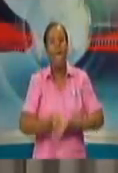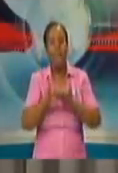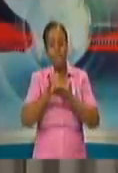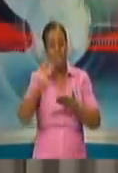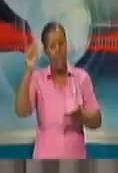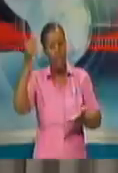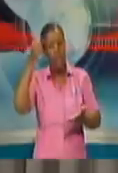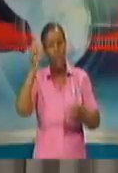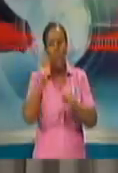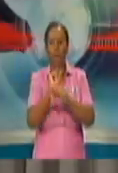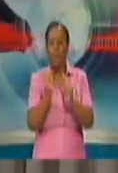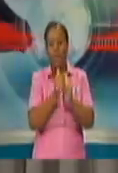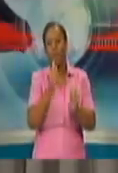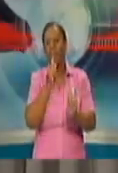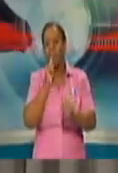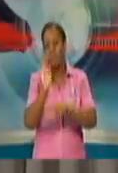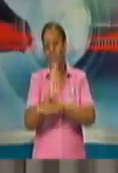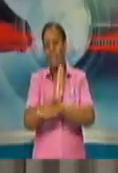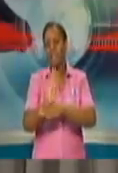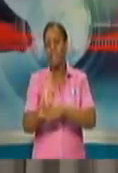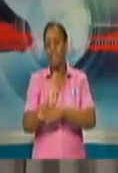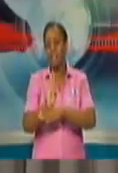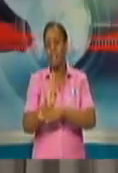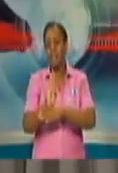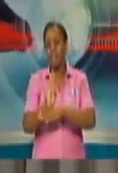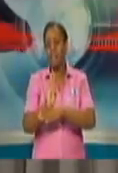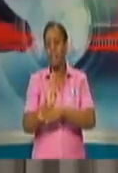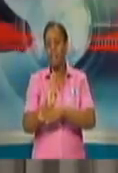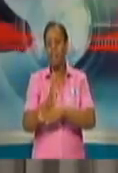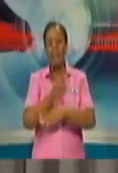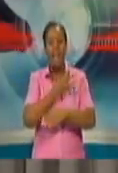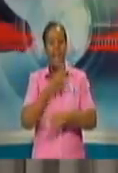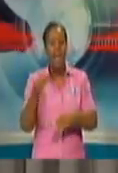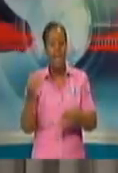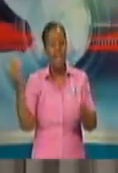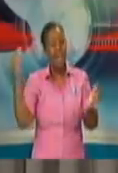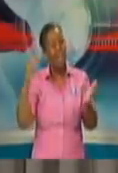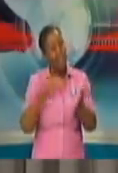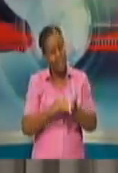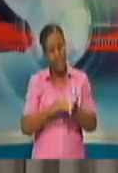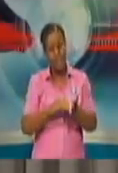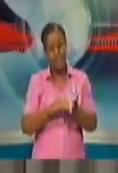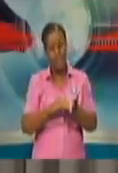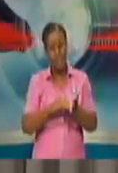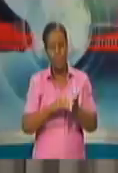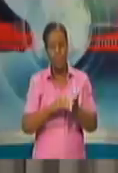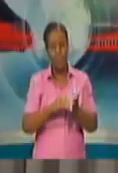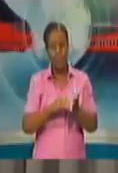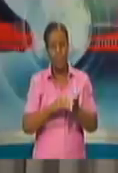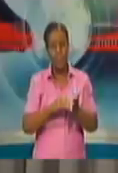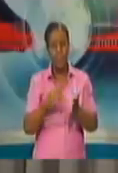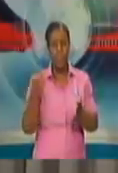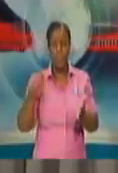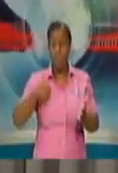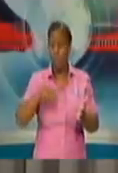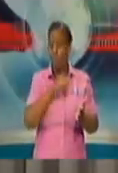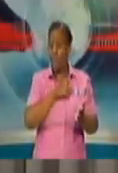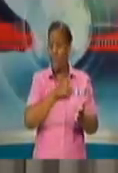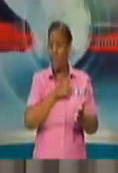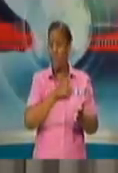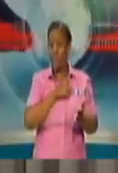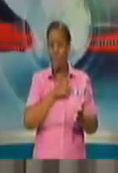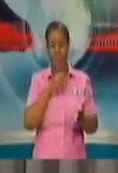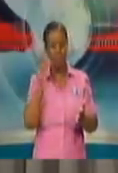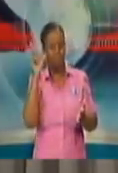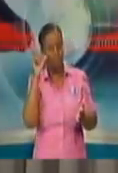also Minister of Agriculture, Lands and Fisheries, and again, we have also engaged, the Prime Minister has already put in place to